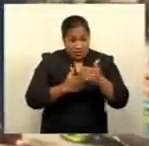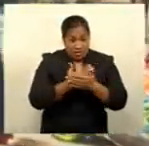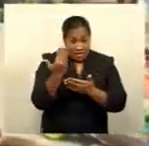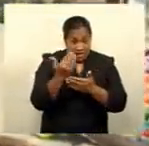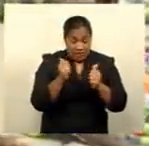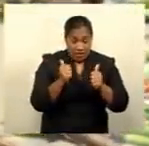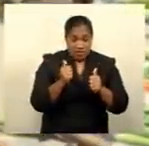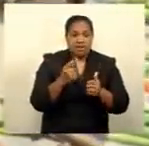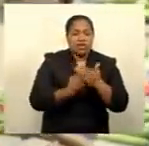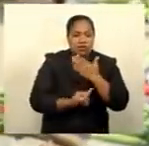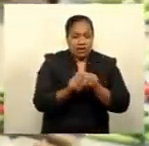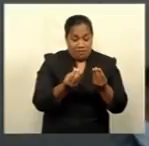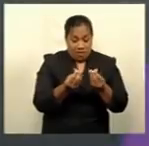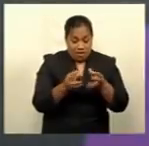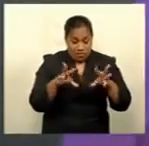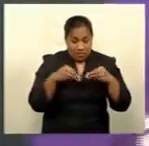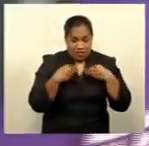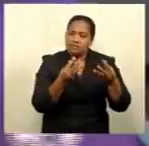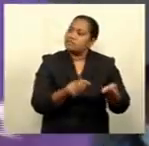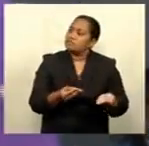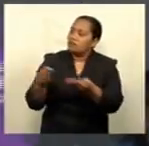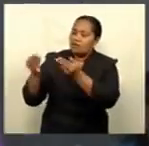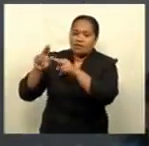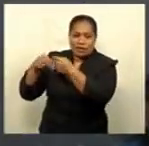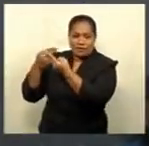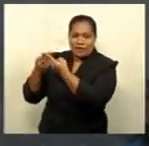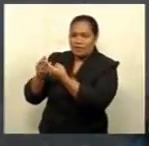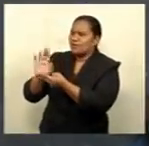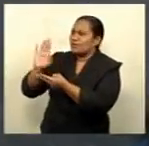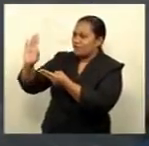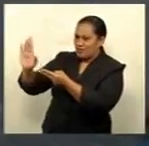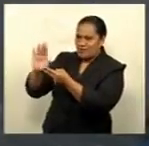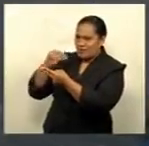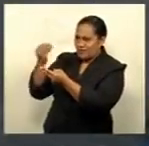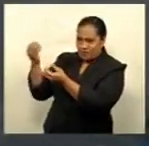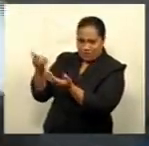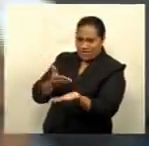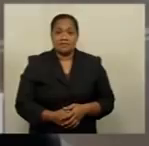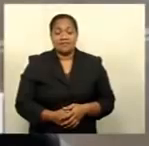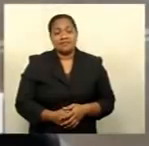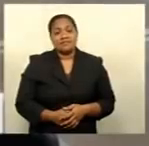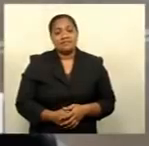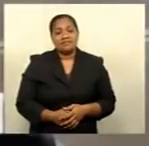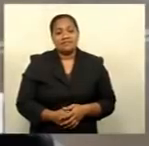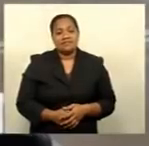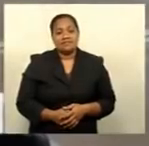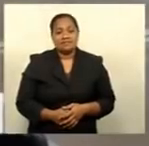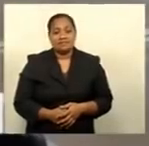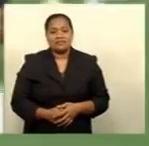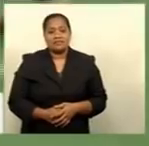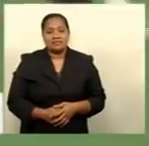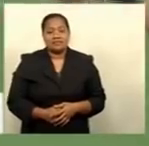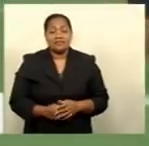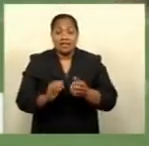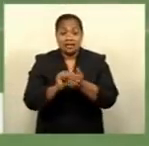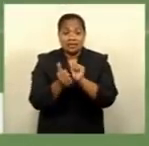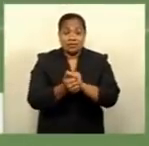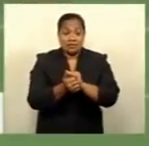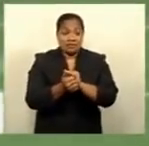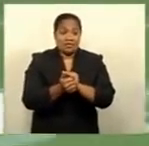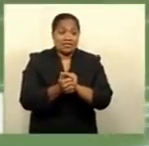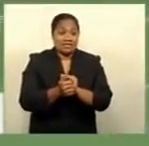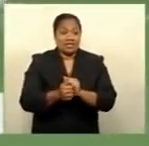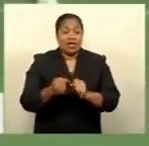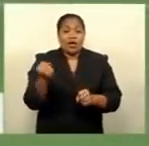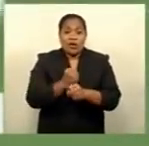on the earnings to the families they are resisting. Koritandu Lala, FBC News. Ahead in sports, Olympic gold